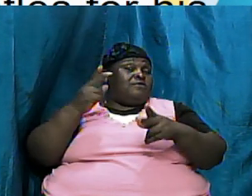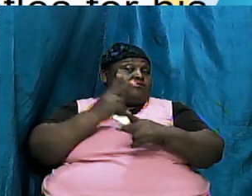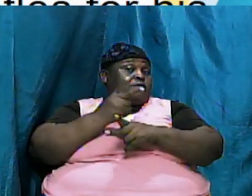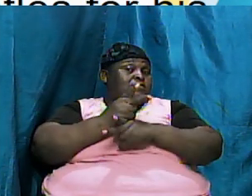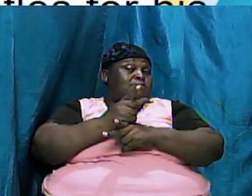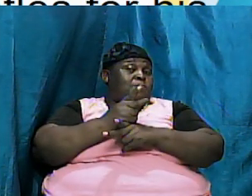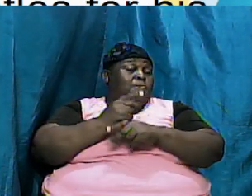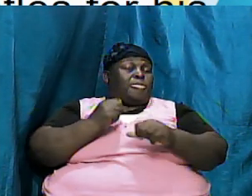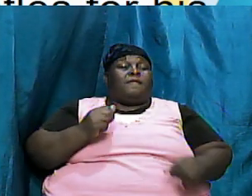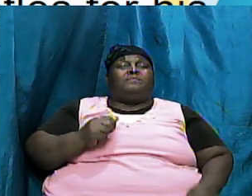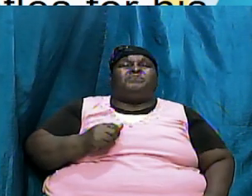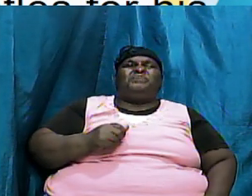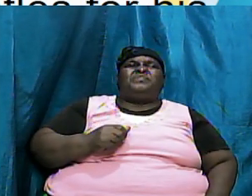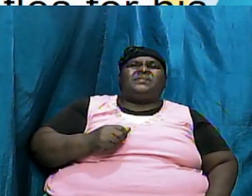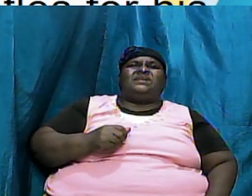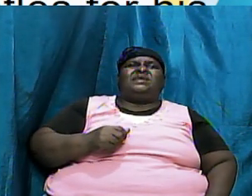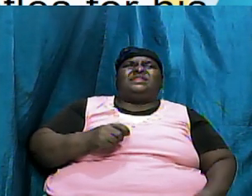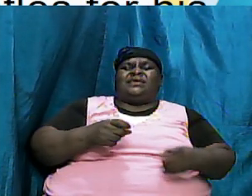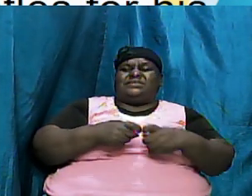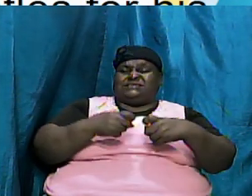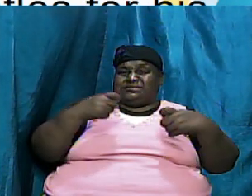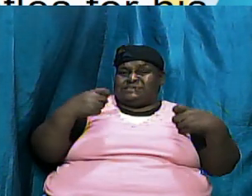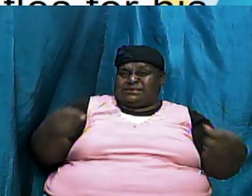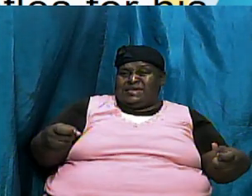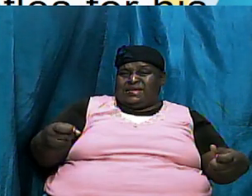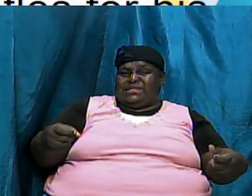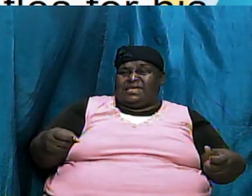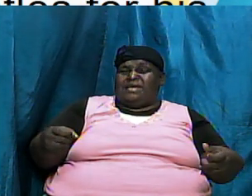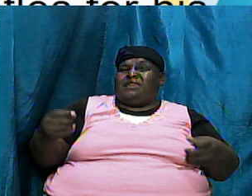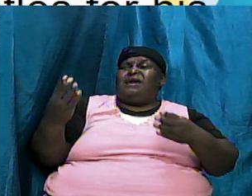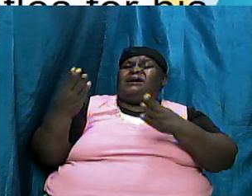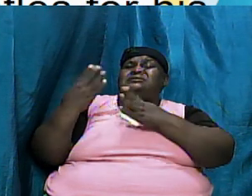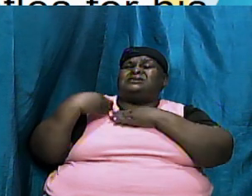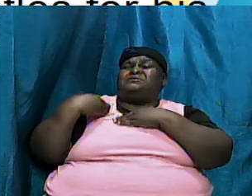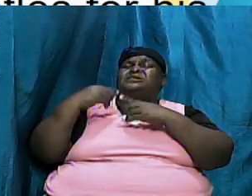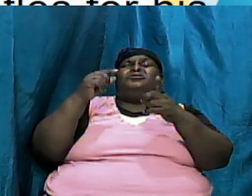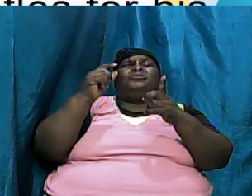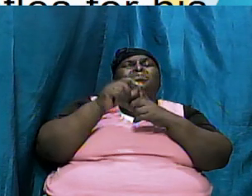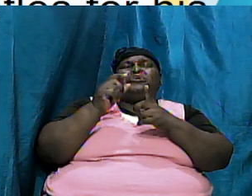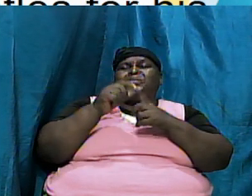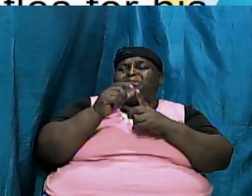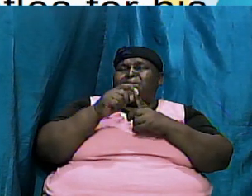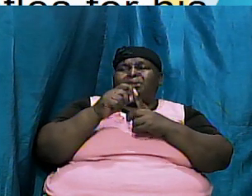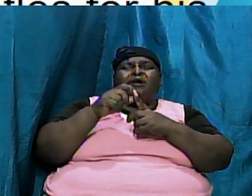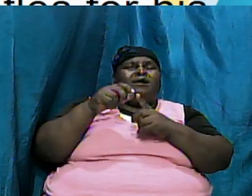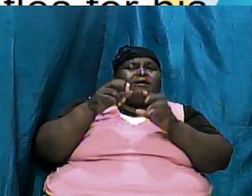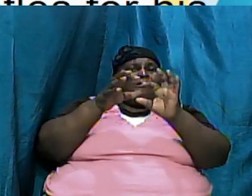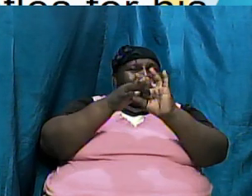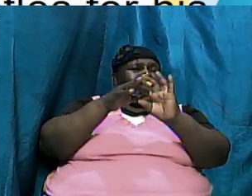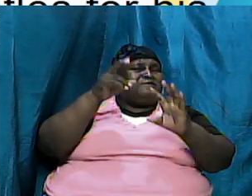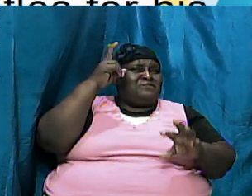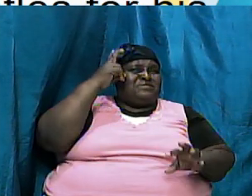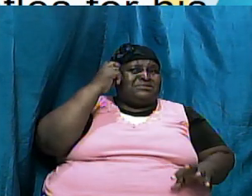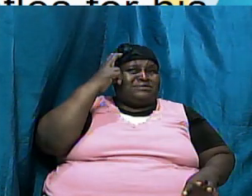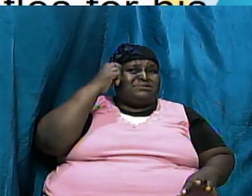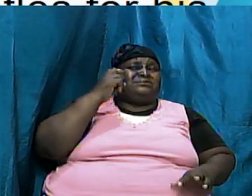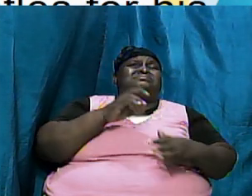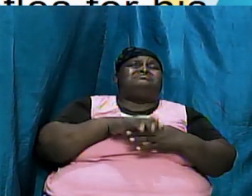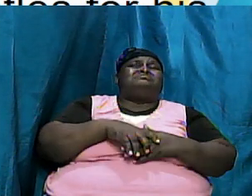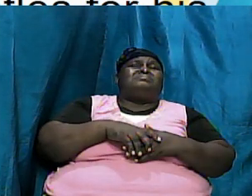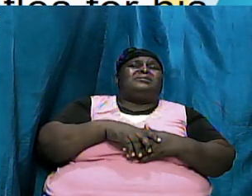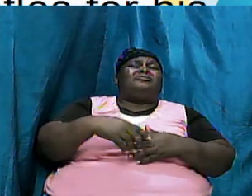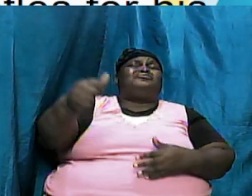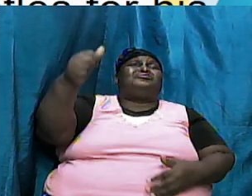they fell because they accepted the word of Satan and